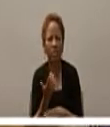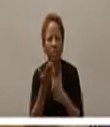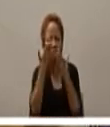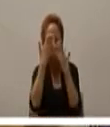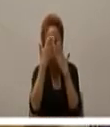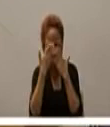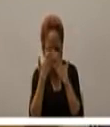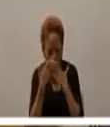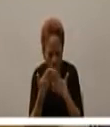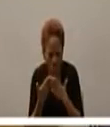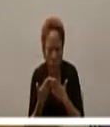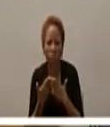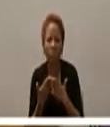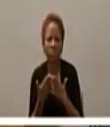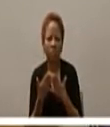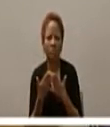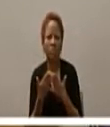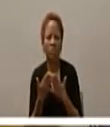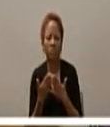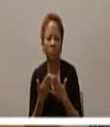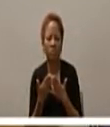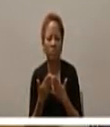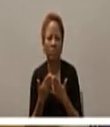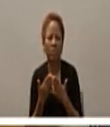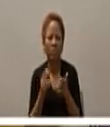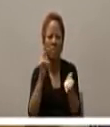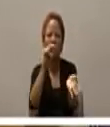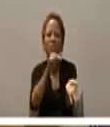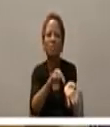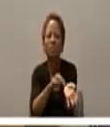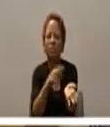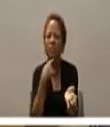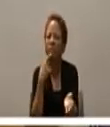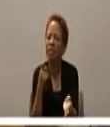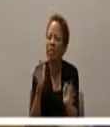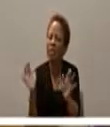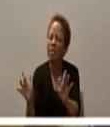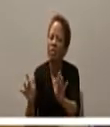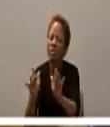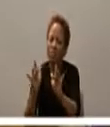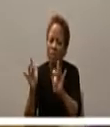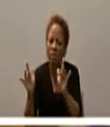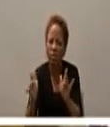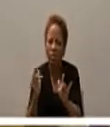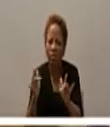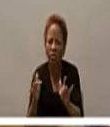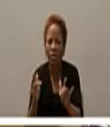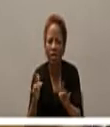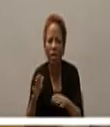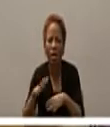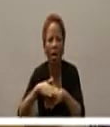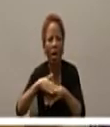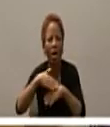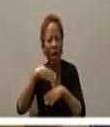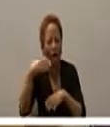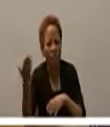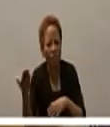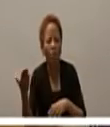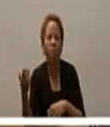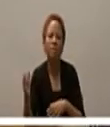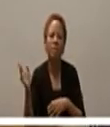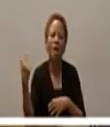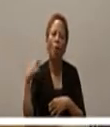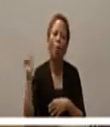the sympathy the empathy and later on I was able to go in and conditionally anoint the